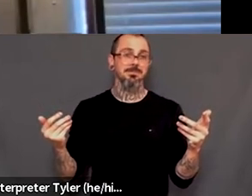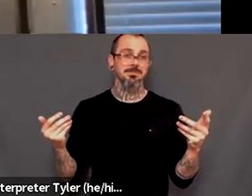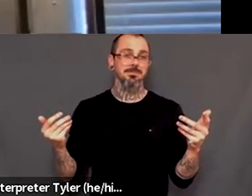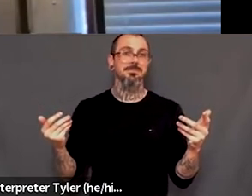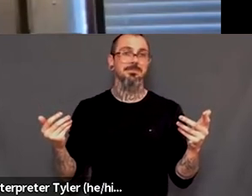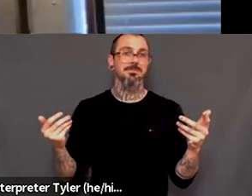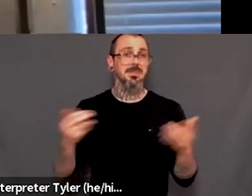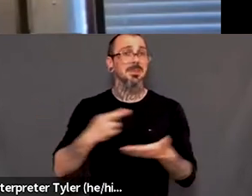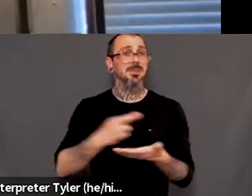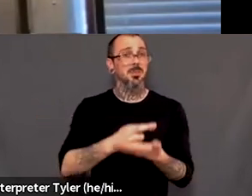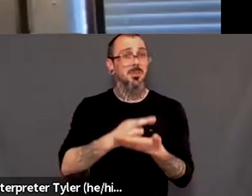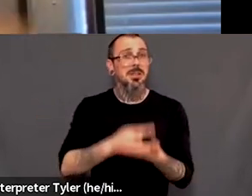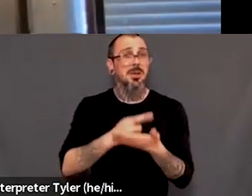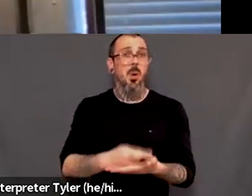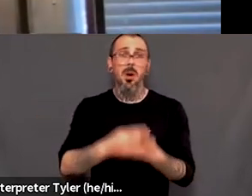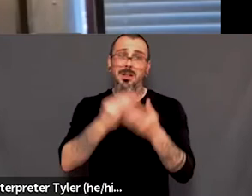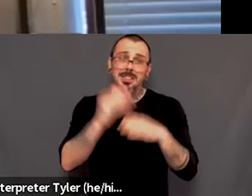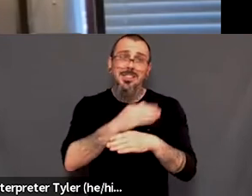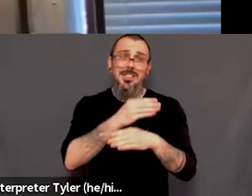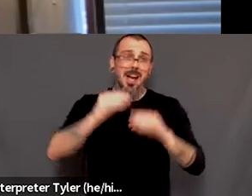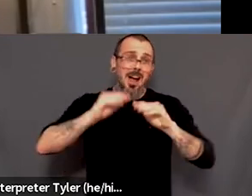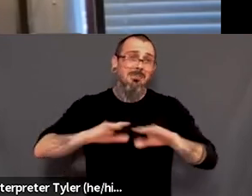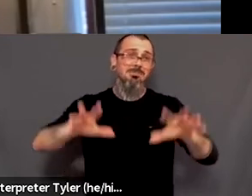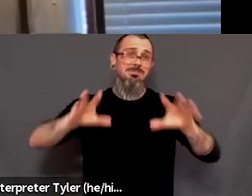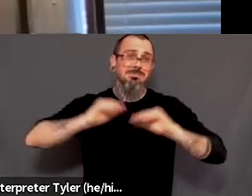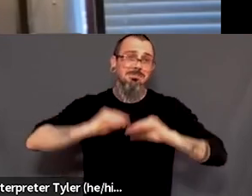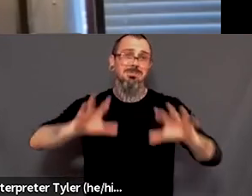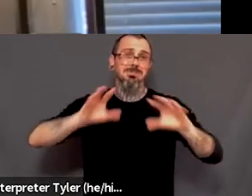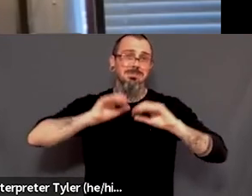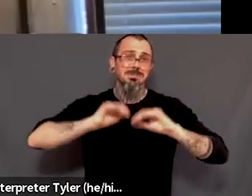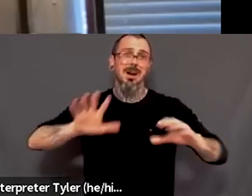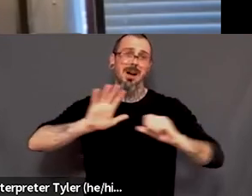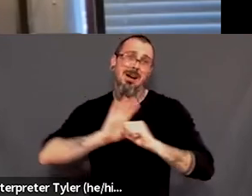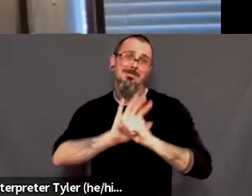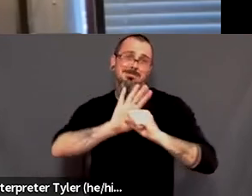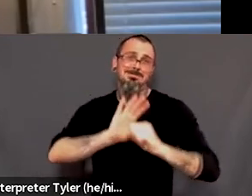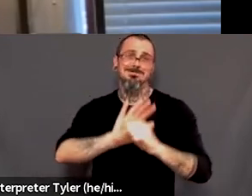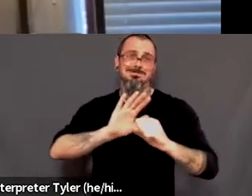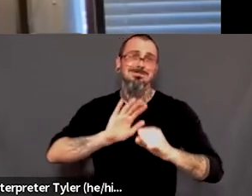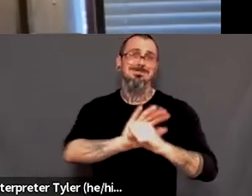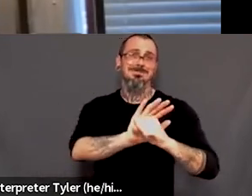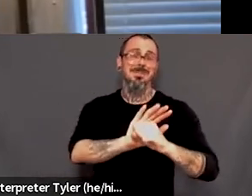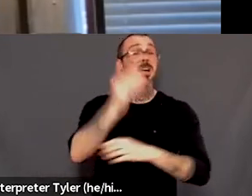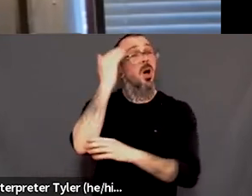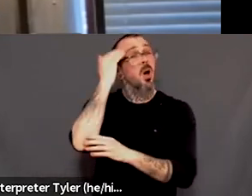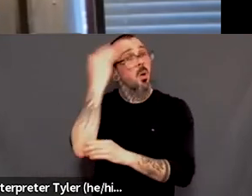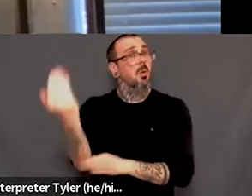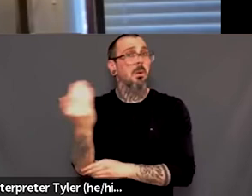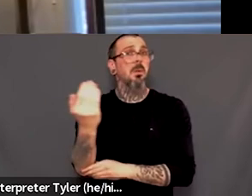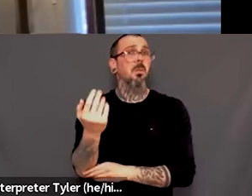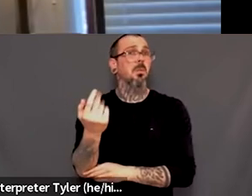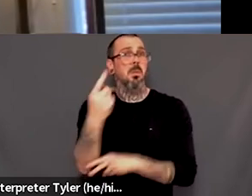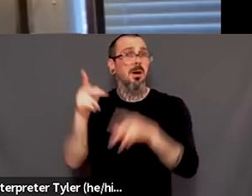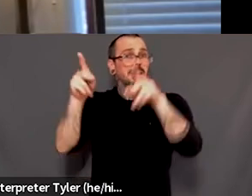uh, resources as much as we can and promote it, um, because there's someone out there who will definitely need those,